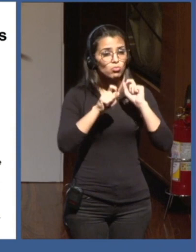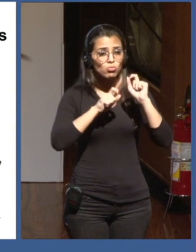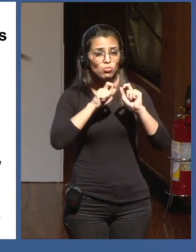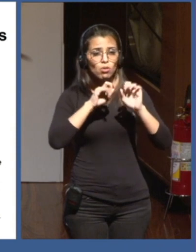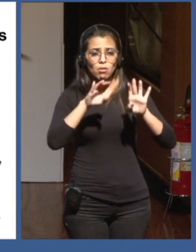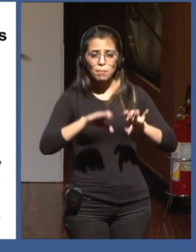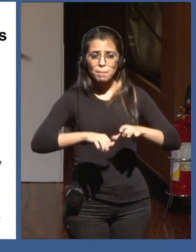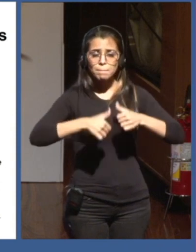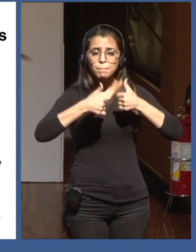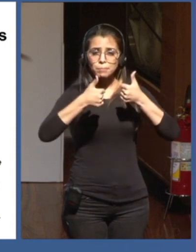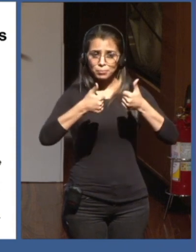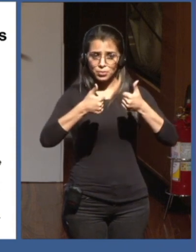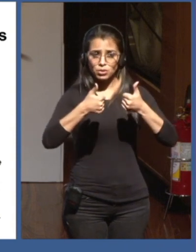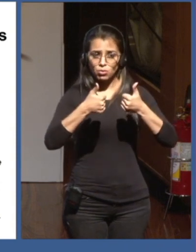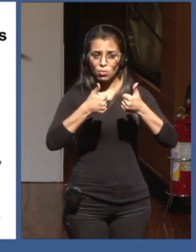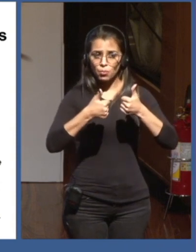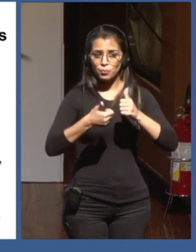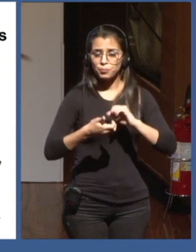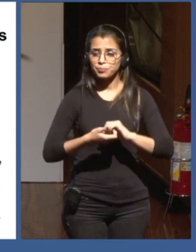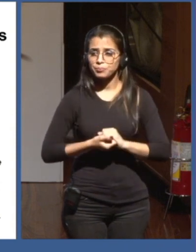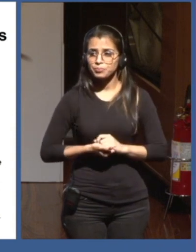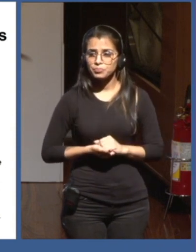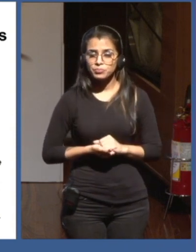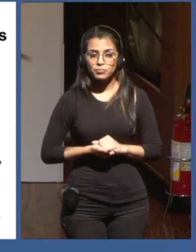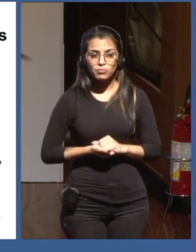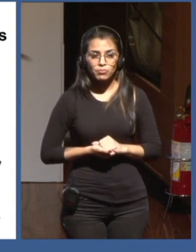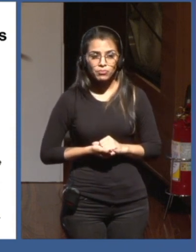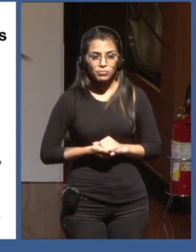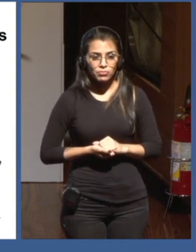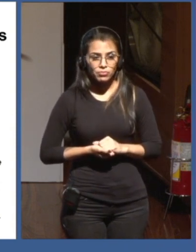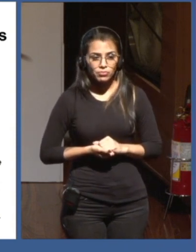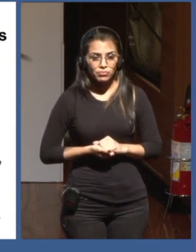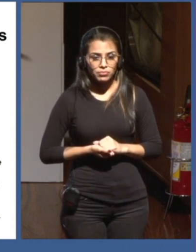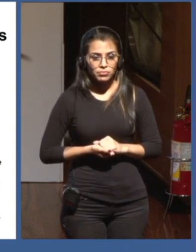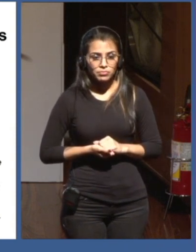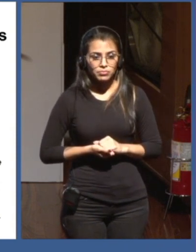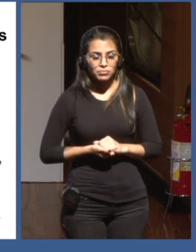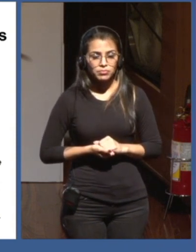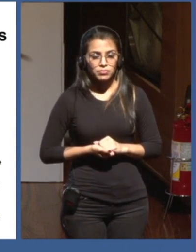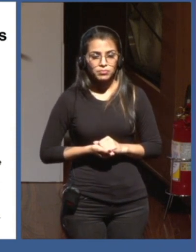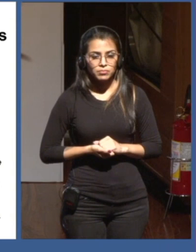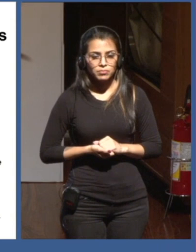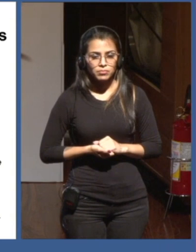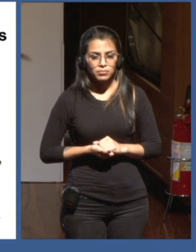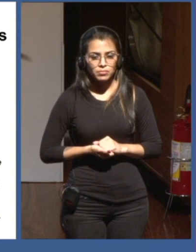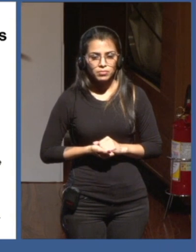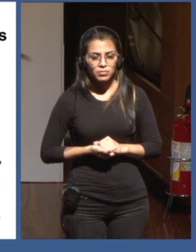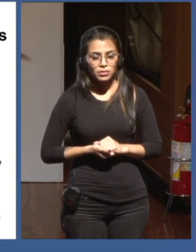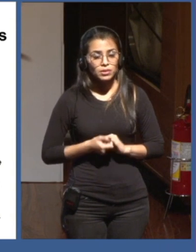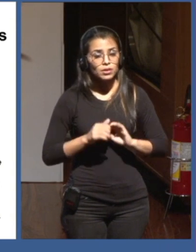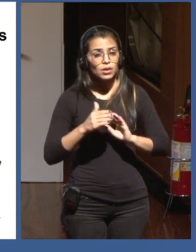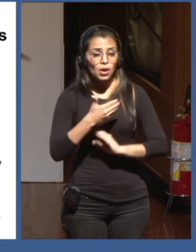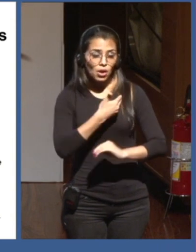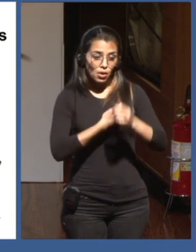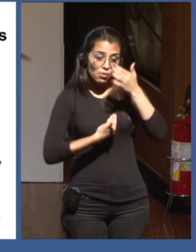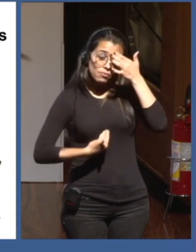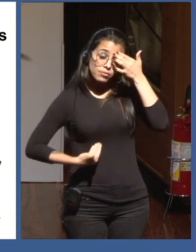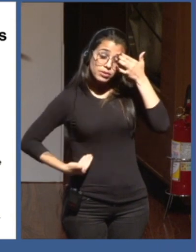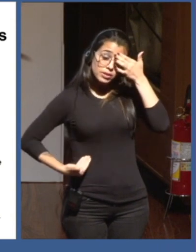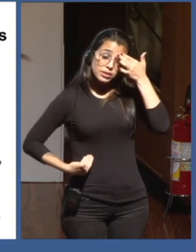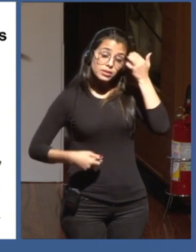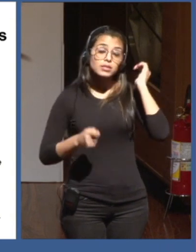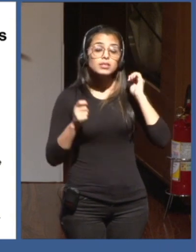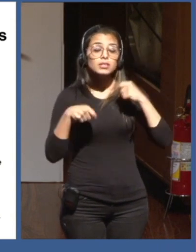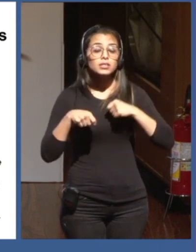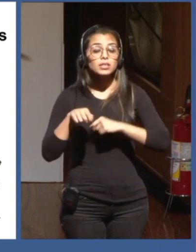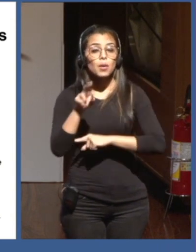place a whole governance. There needs to be in place rights that are enforceable, data rights. People need